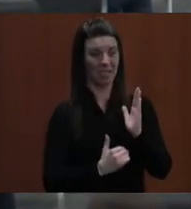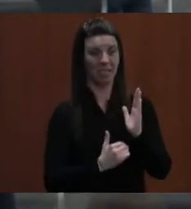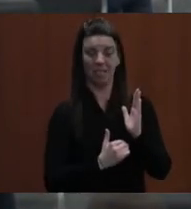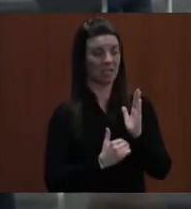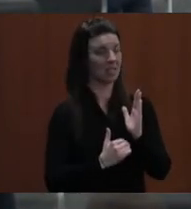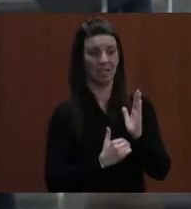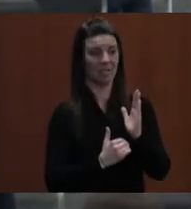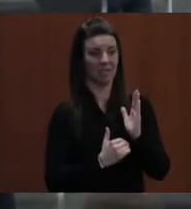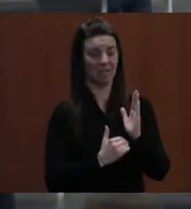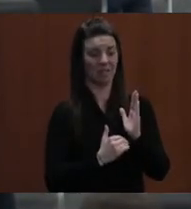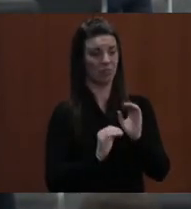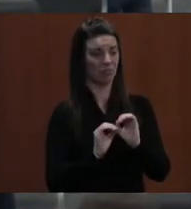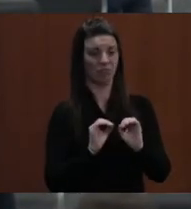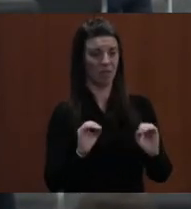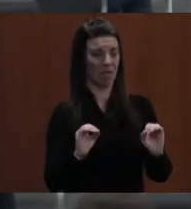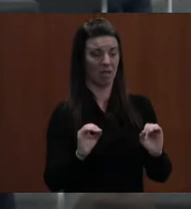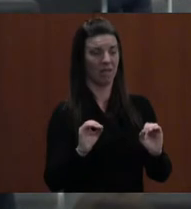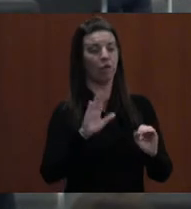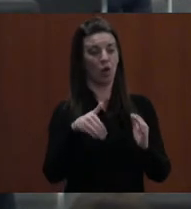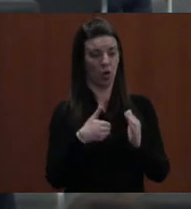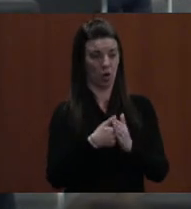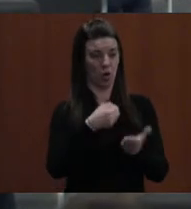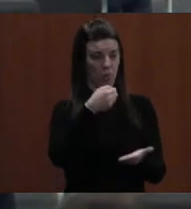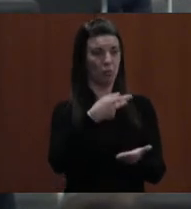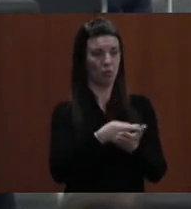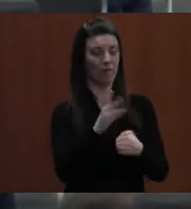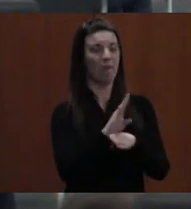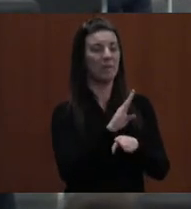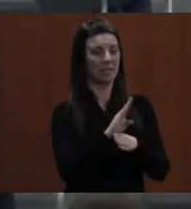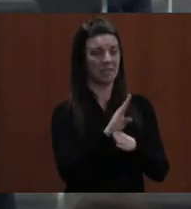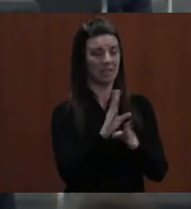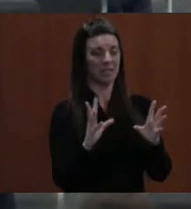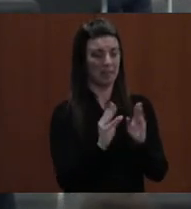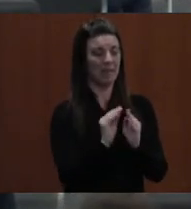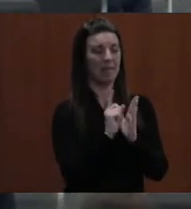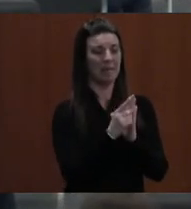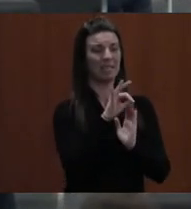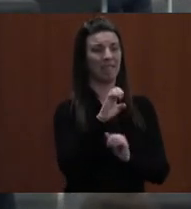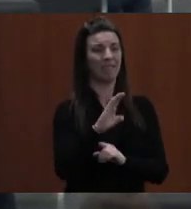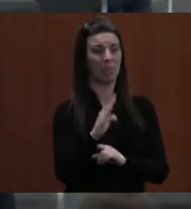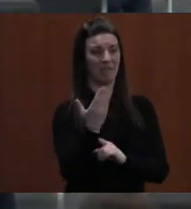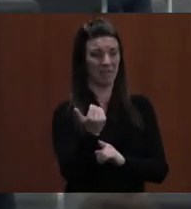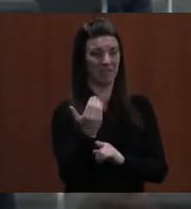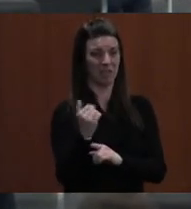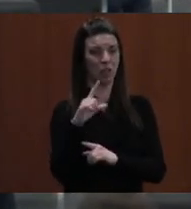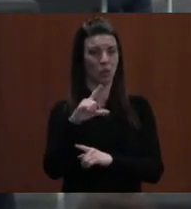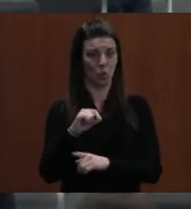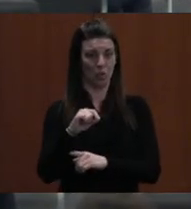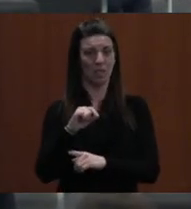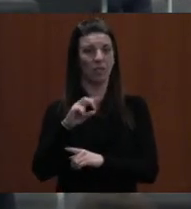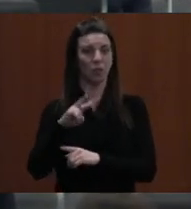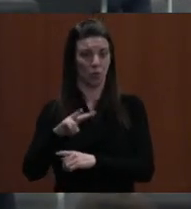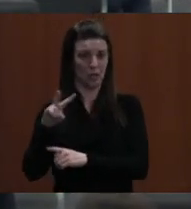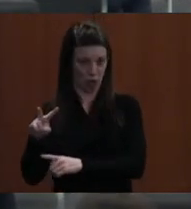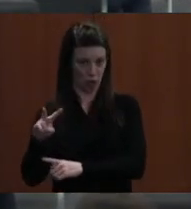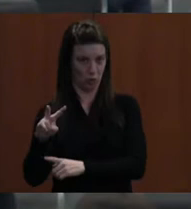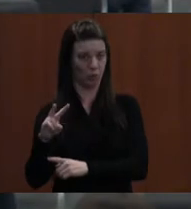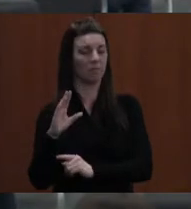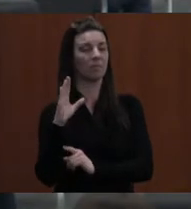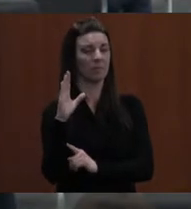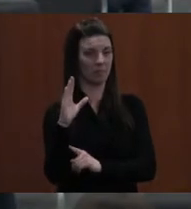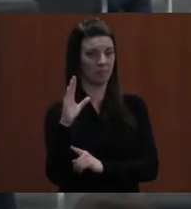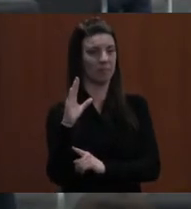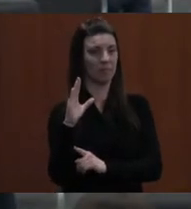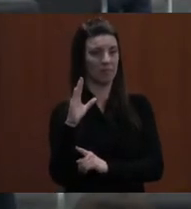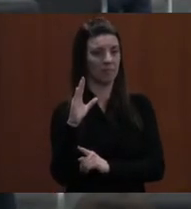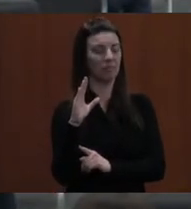Nope. All those in favor of approval of the business meeting minutes of February 15, 2022. Okay. We have a